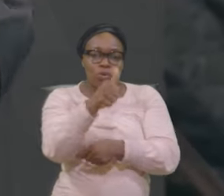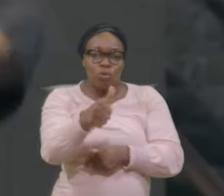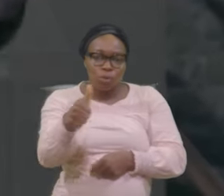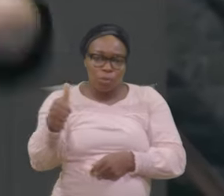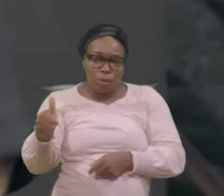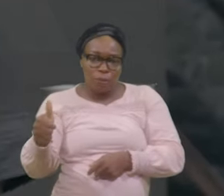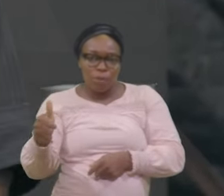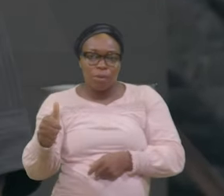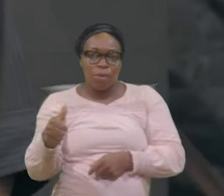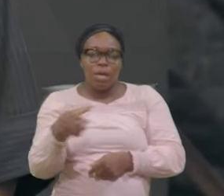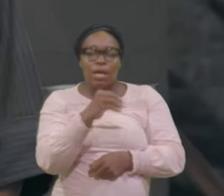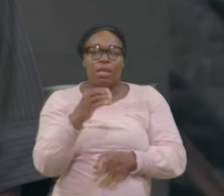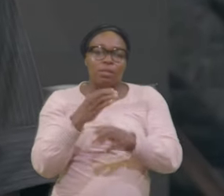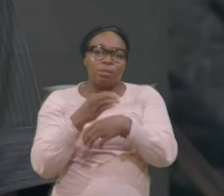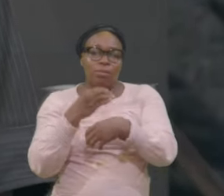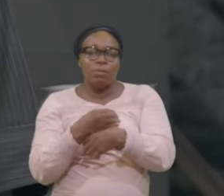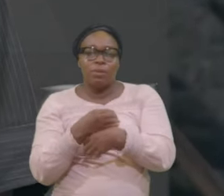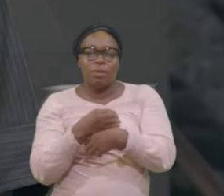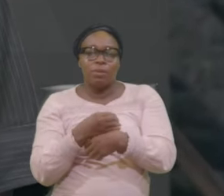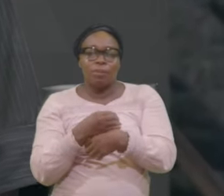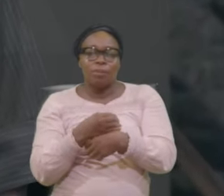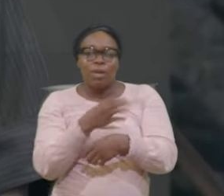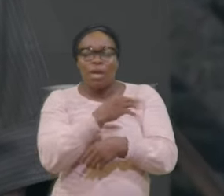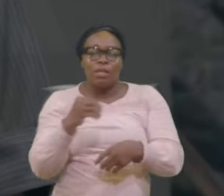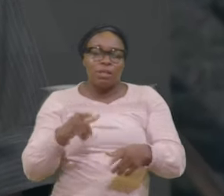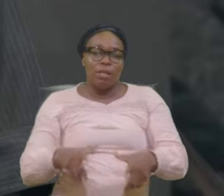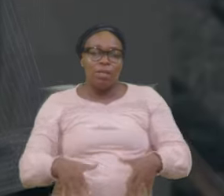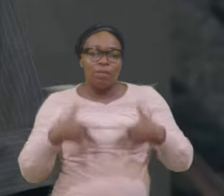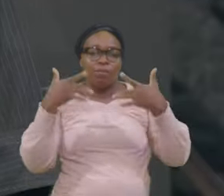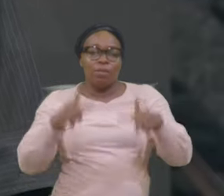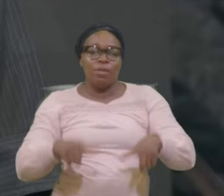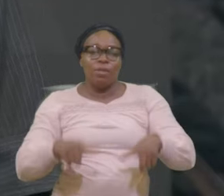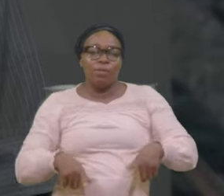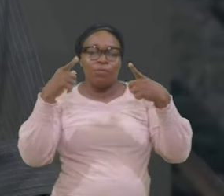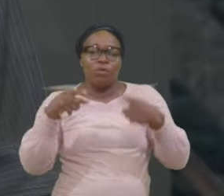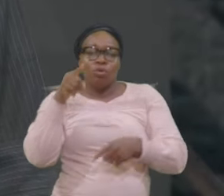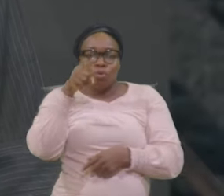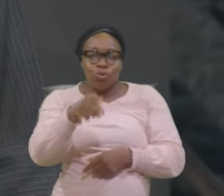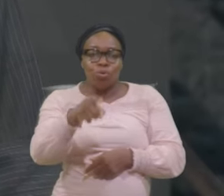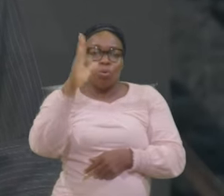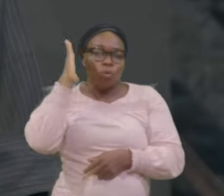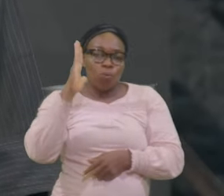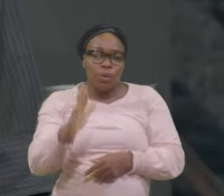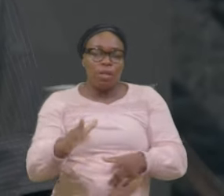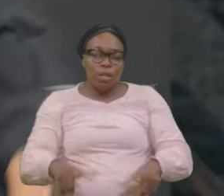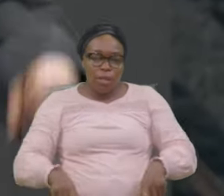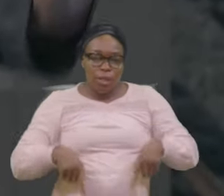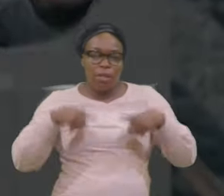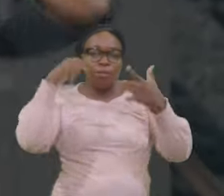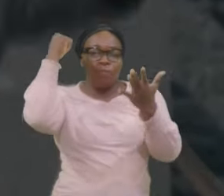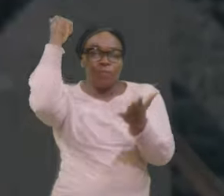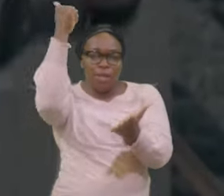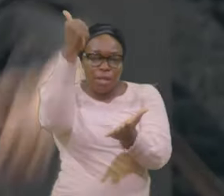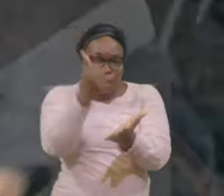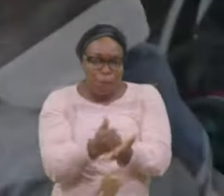live ye You will live My brother My sister I said You will